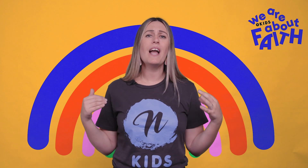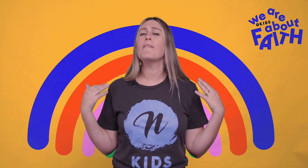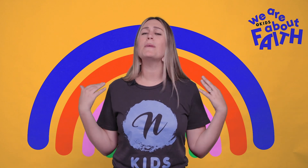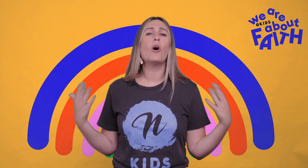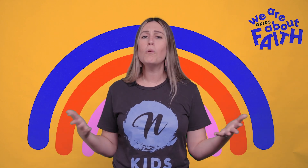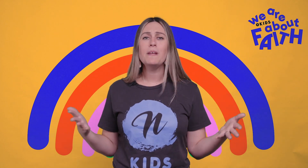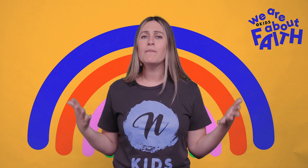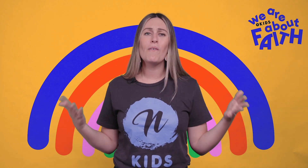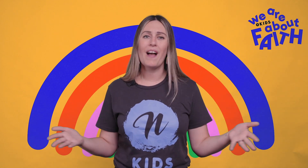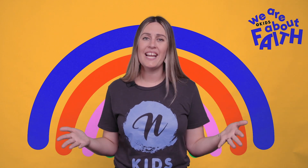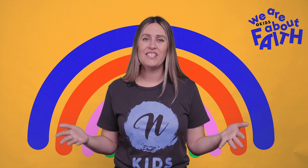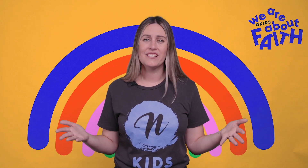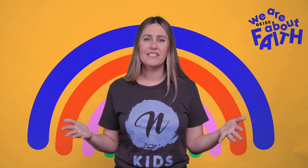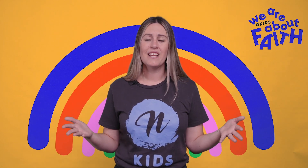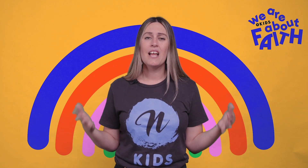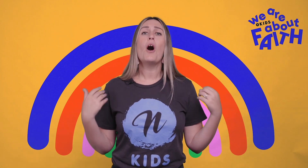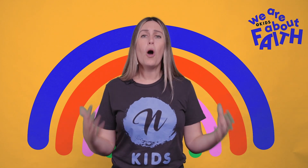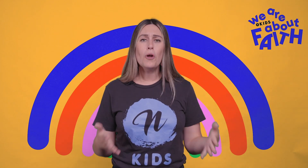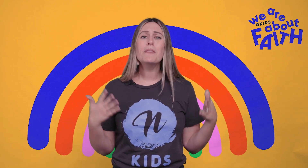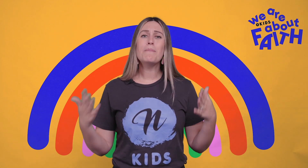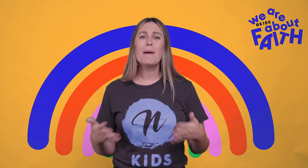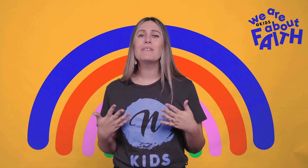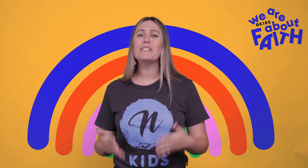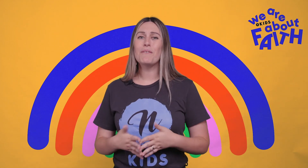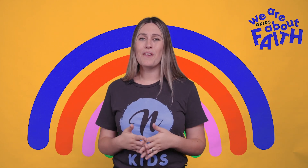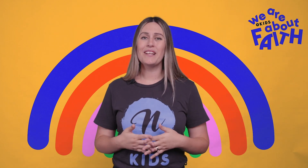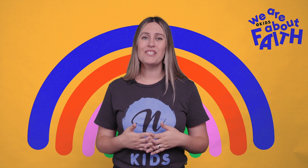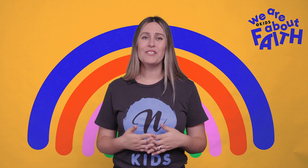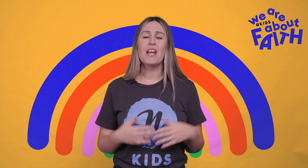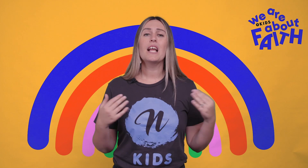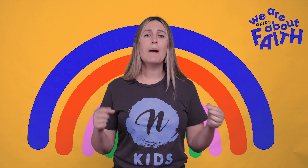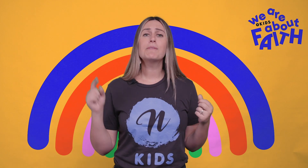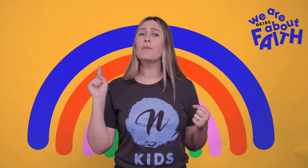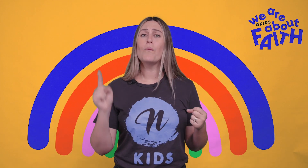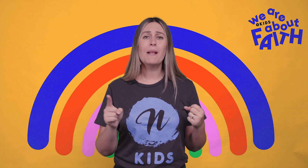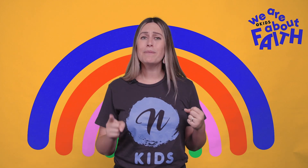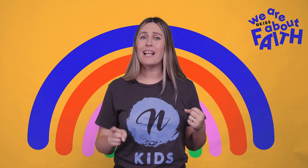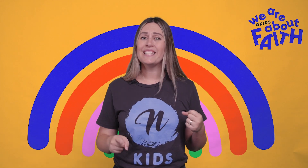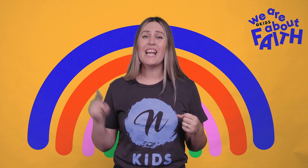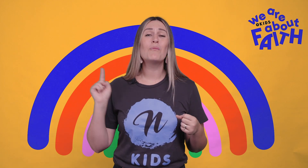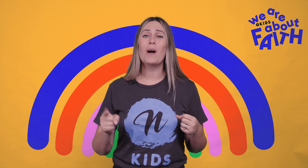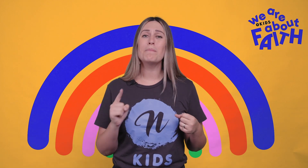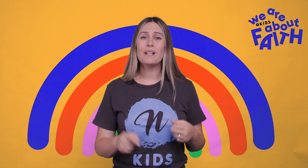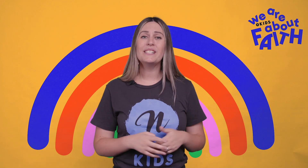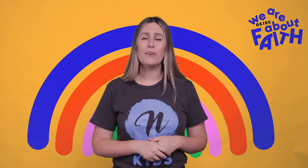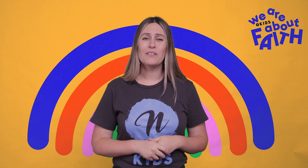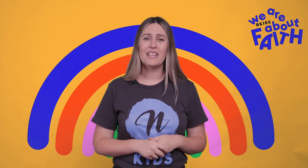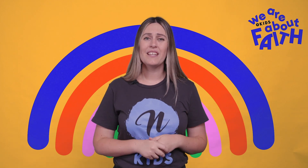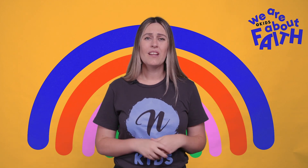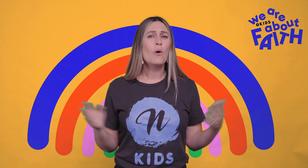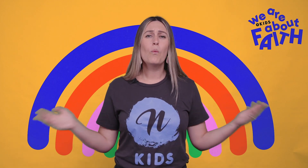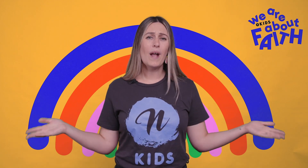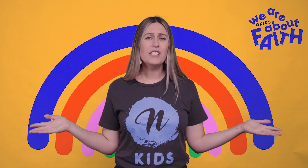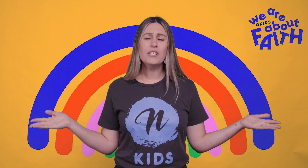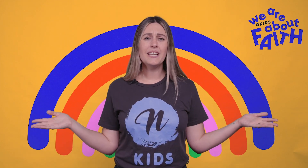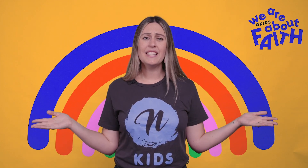pet you might have been hoping for for ages. The hope the Bible is referring to comes from one place and one place only.